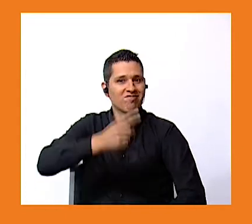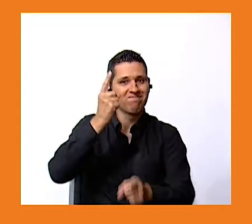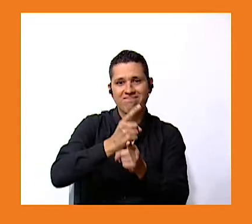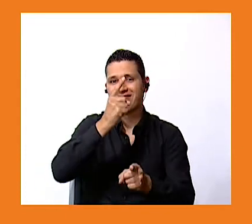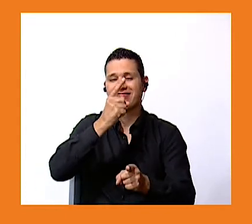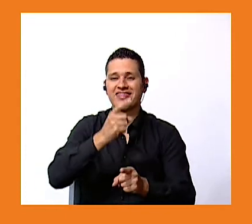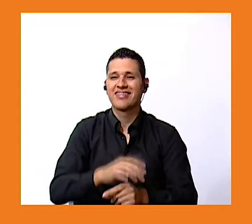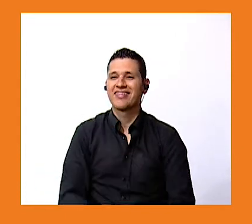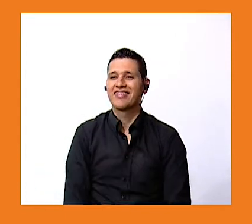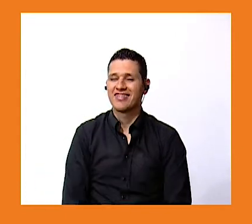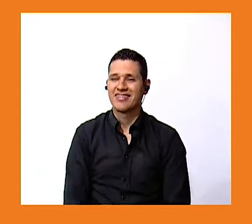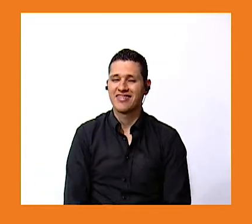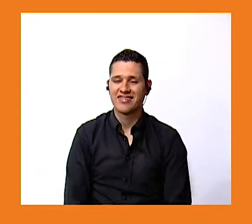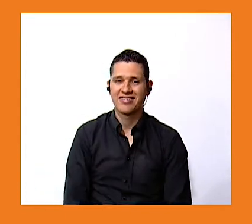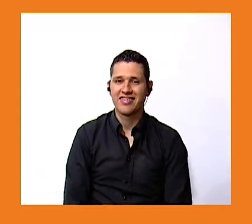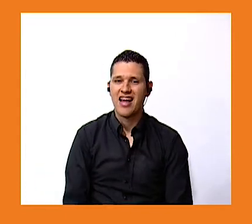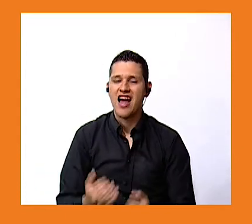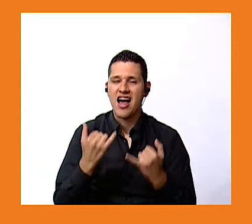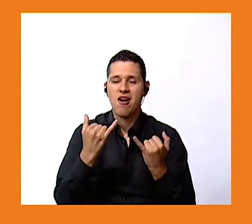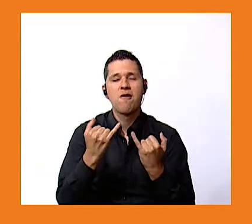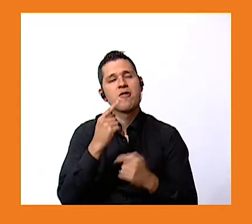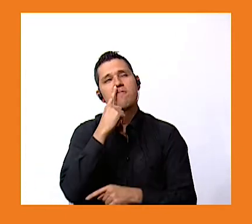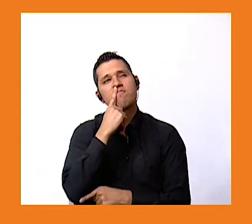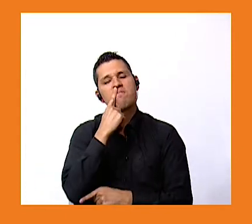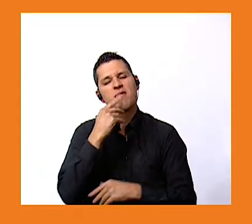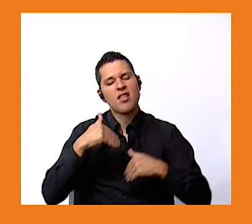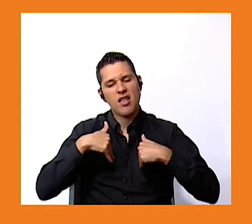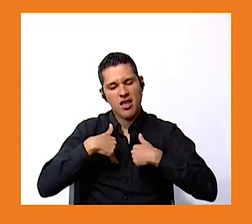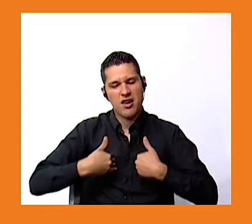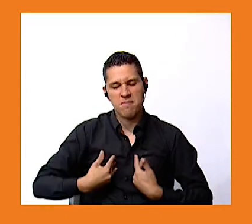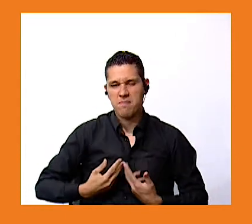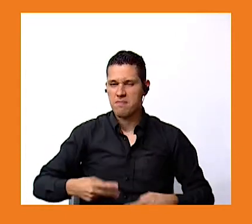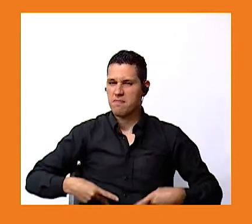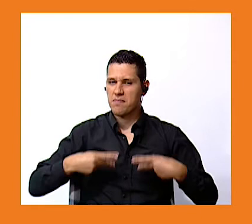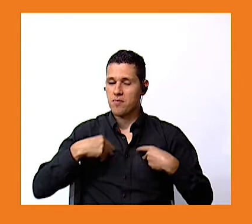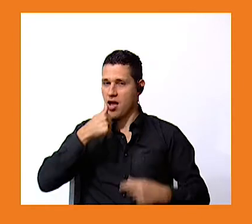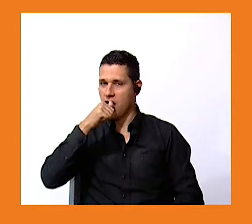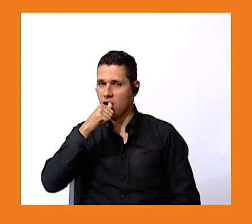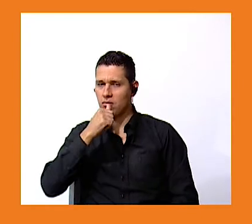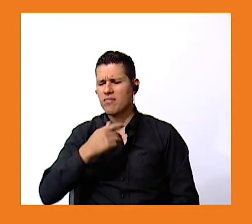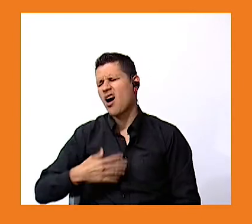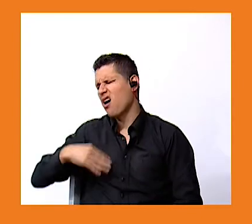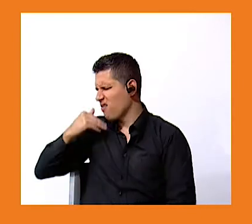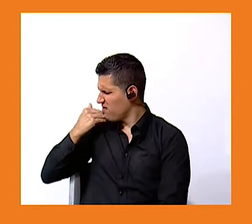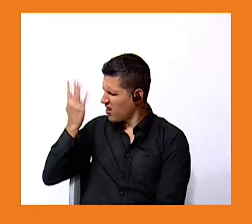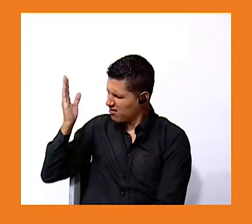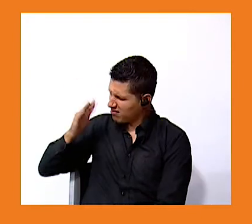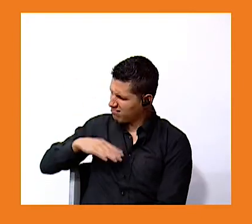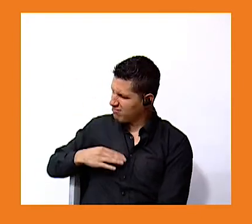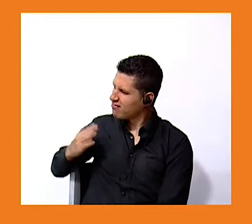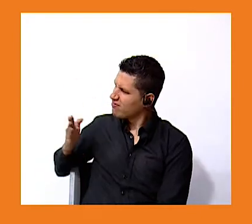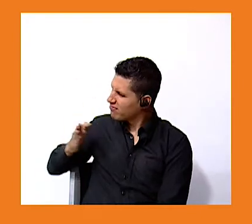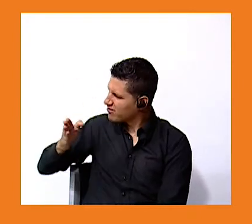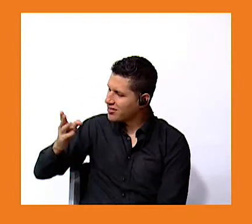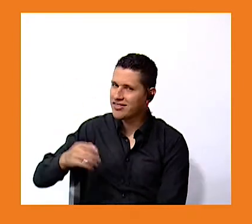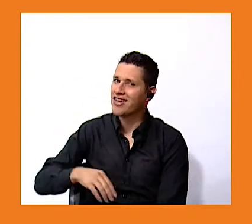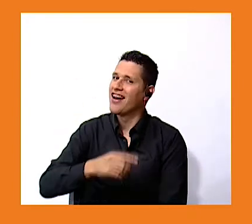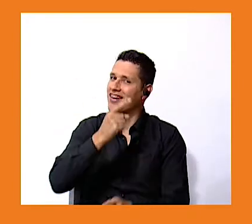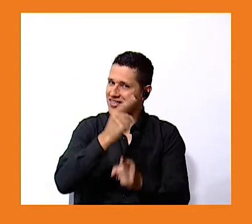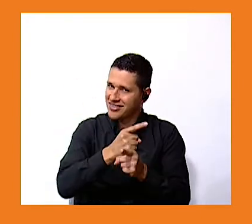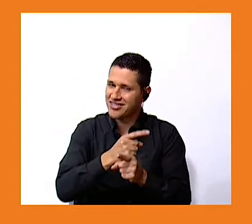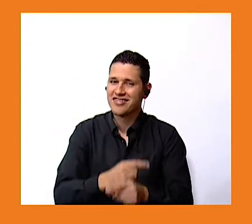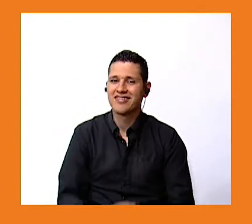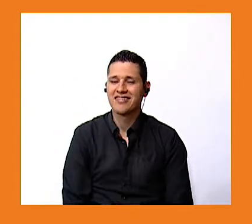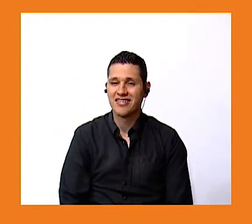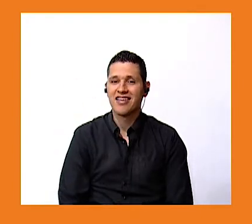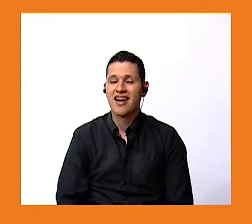now what animal lives in water very easy the fish yes now